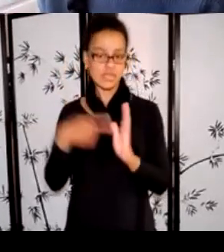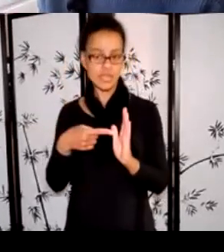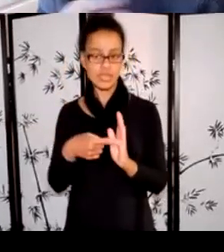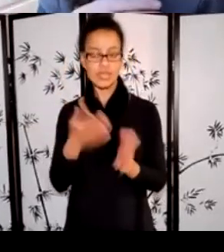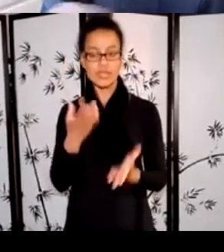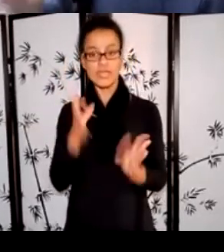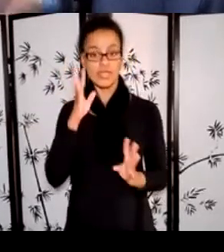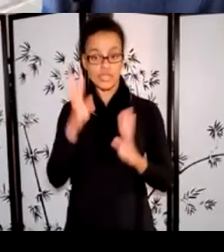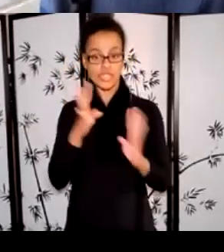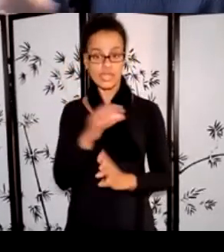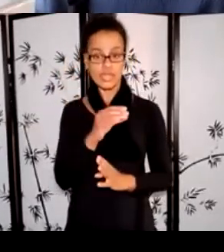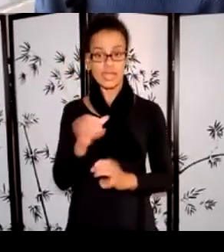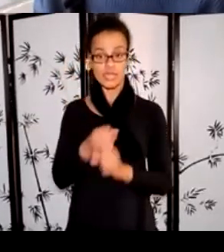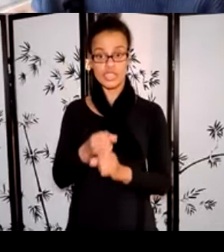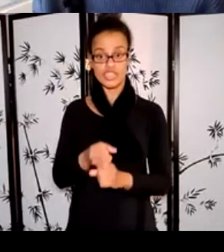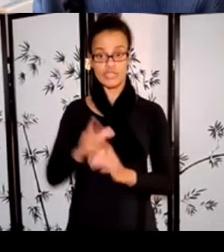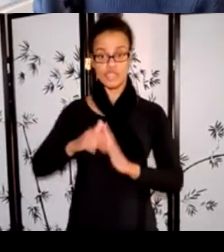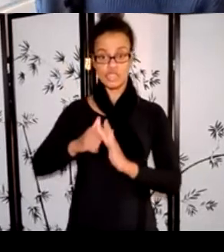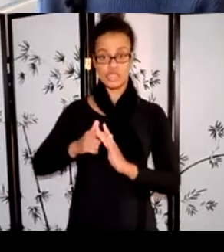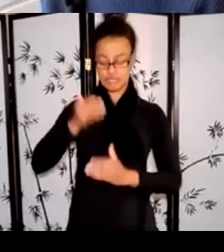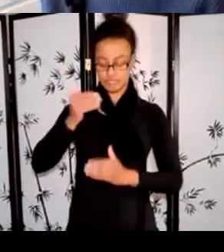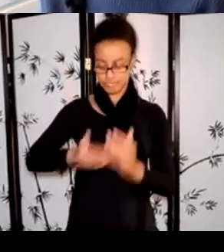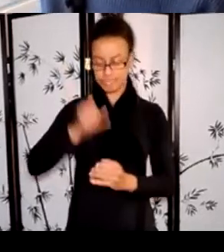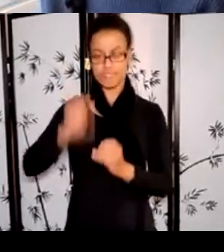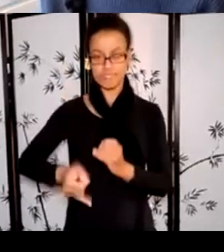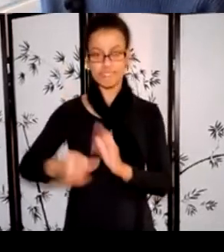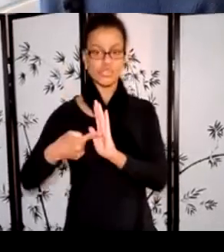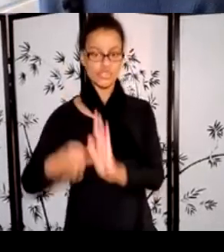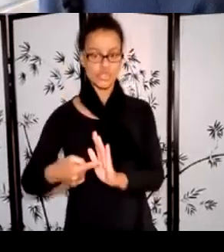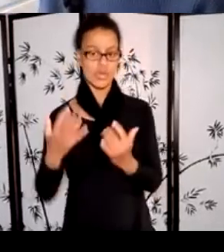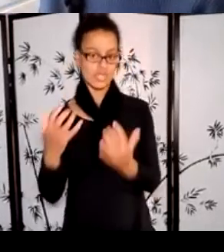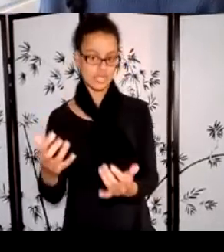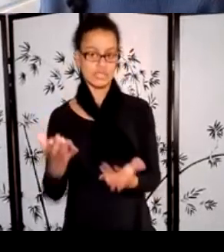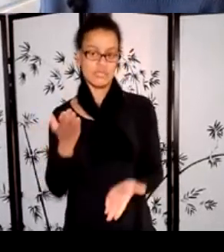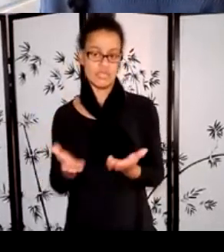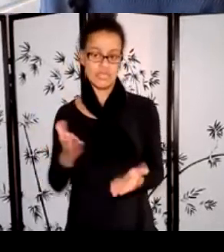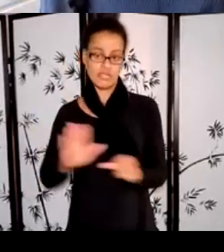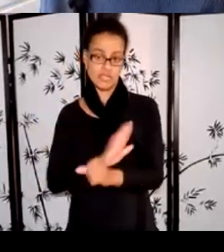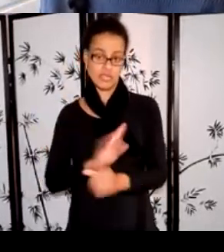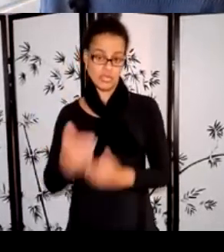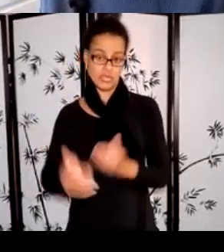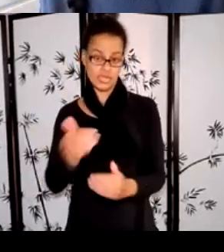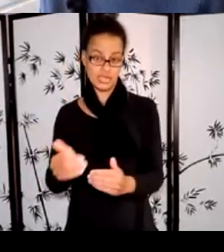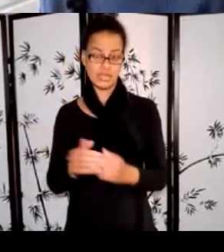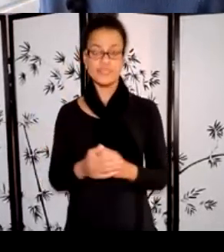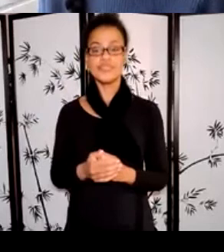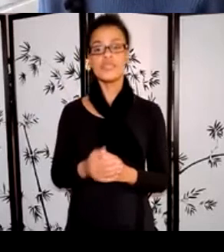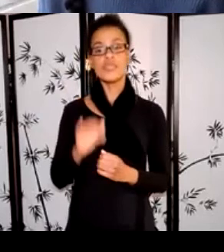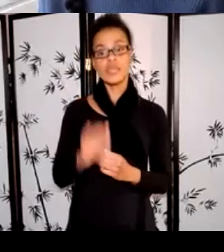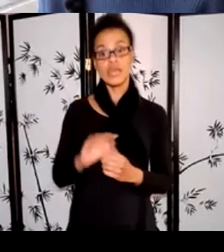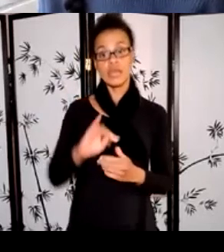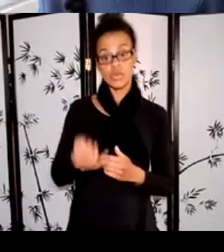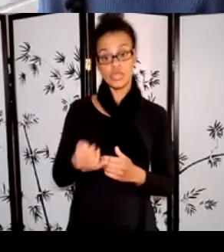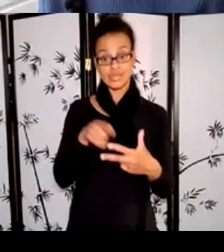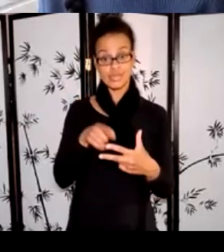artistic work all the way through to presenting it to an audience. This project will result in something that will be shared with an